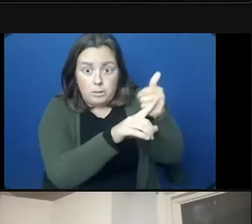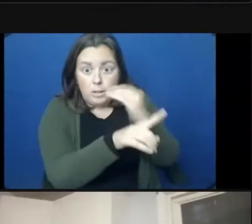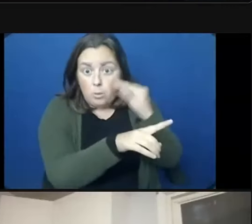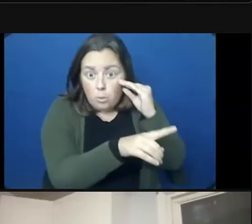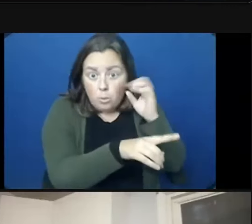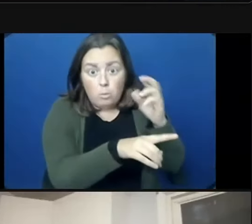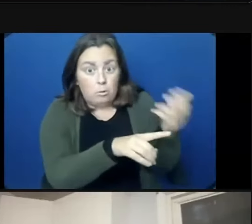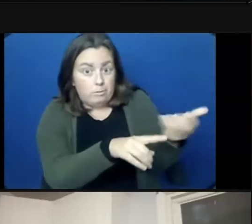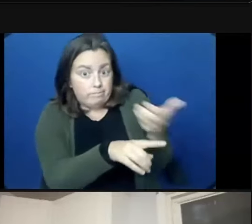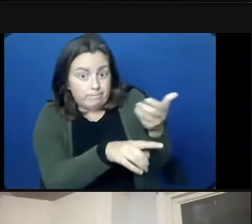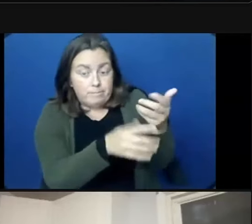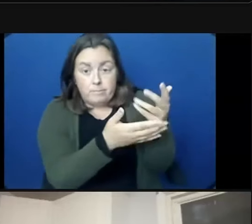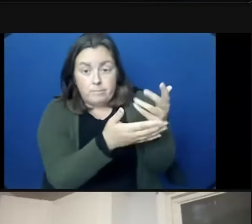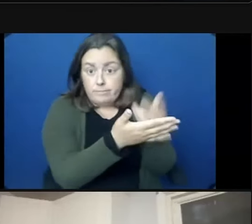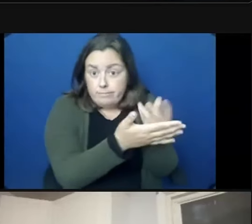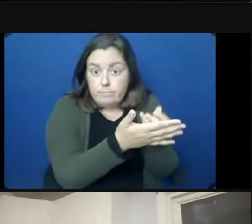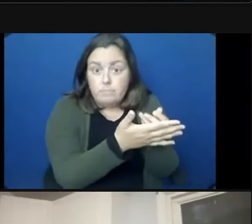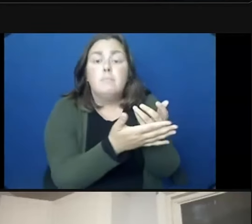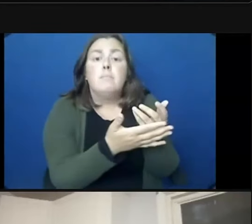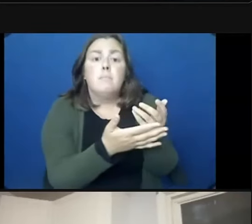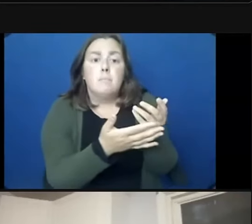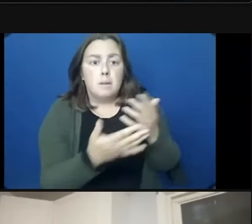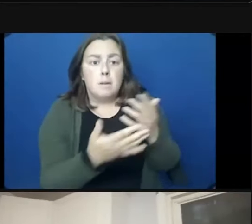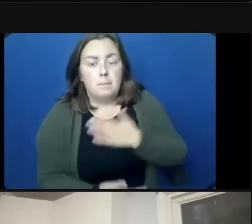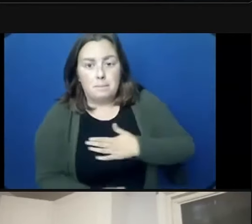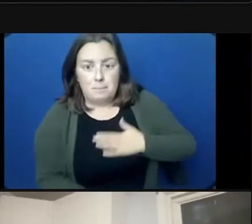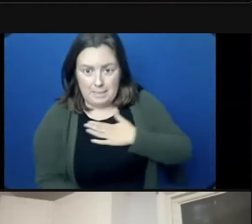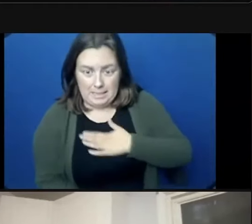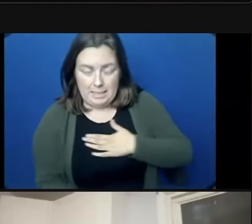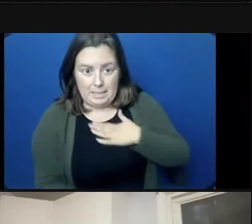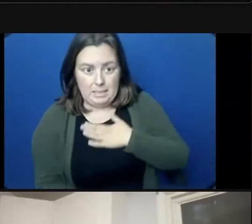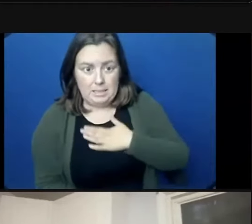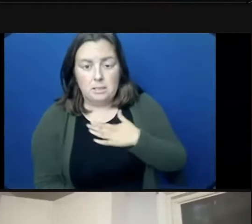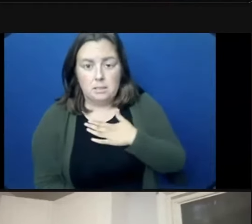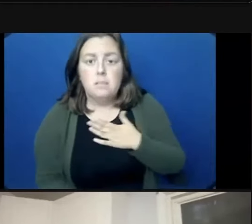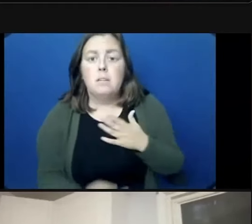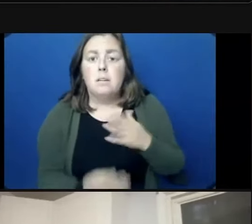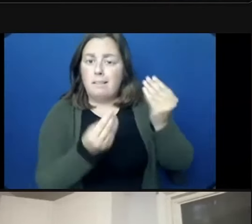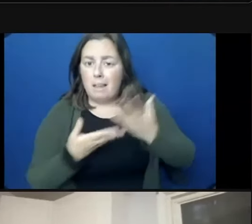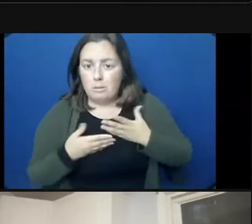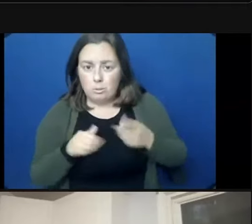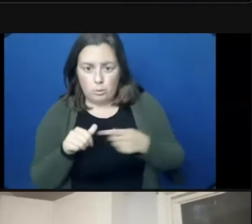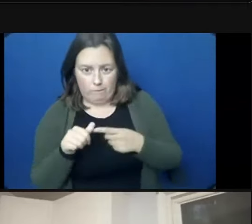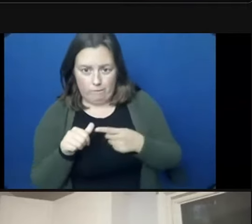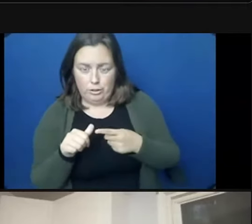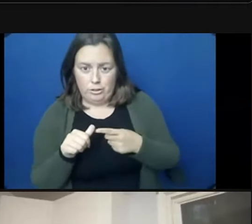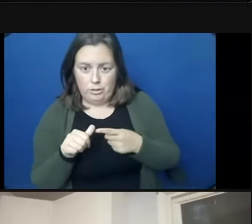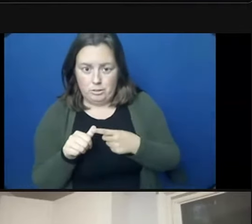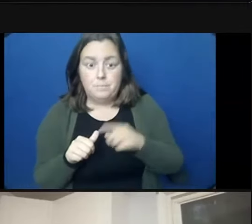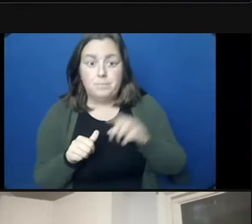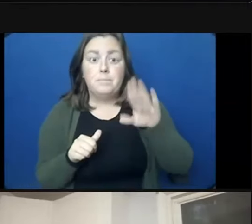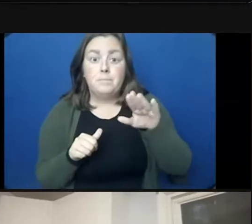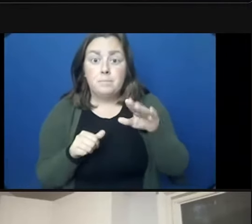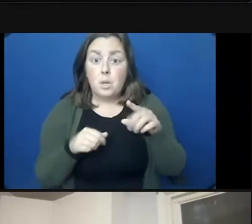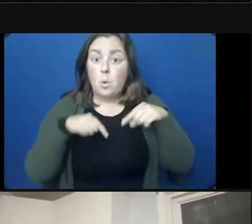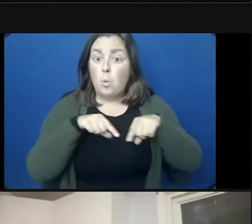Thank you for the purposes of interpreters, we've been asked, when speaking, please take off your mask so